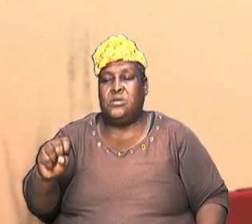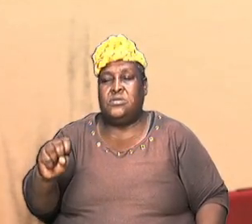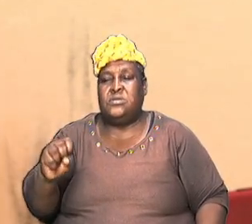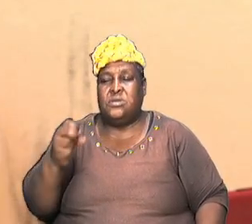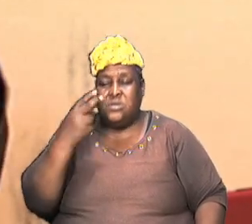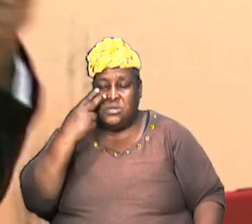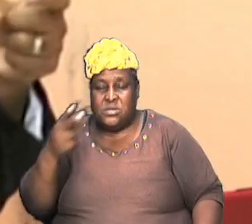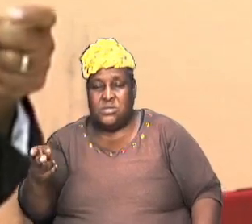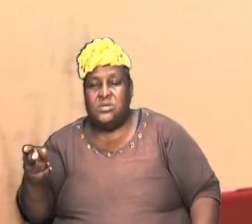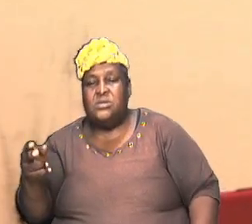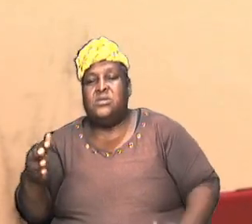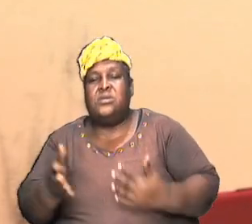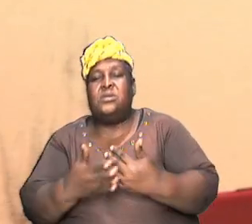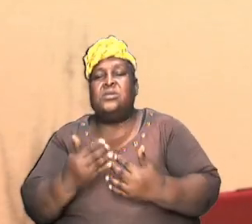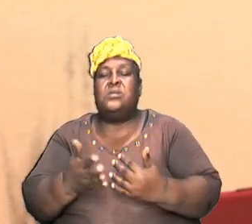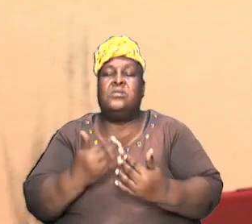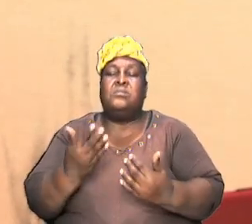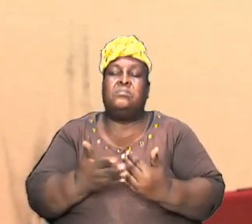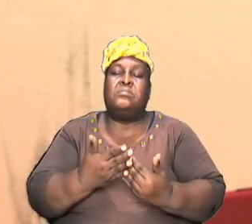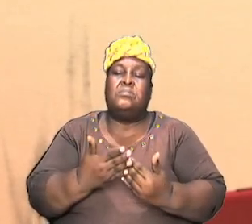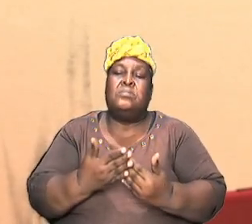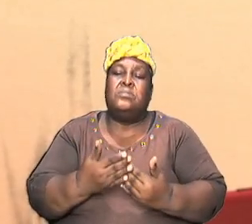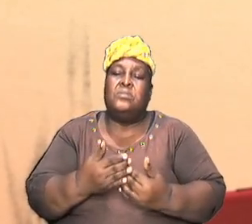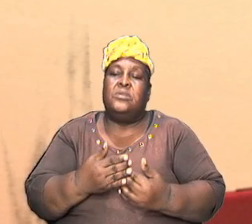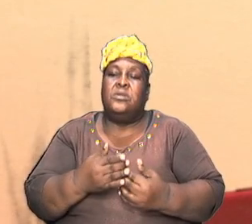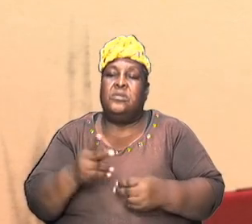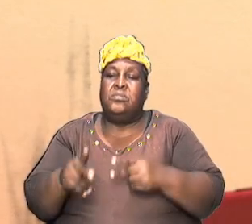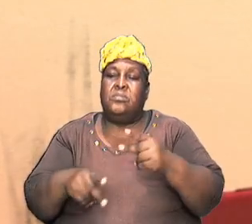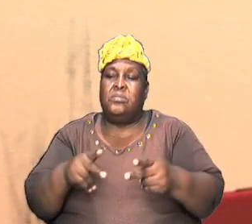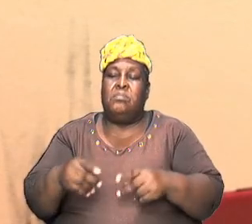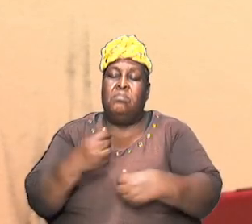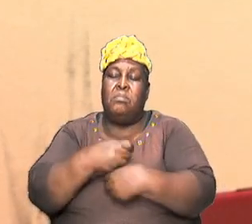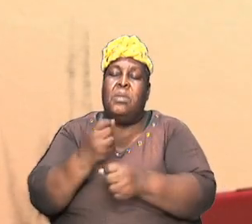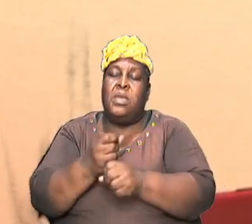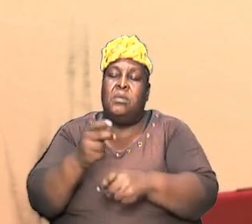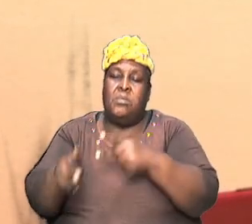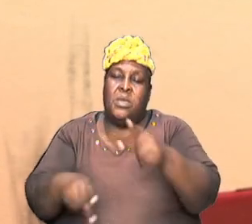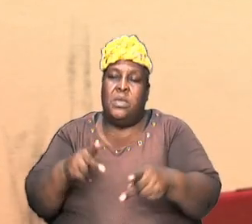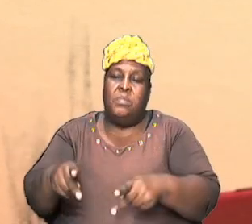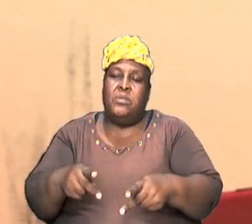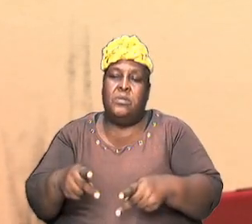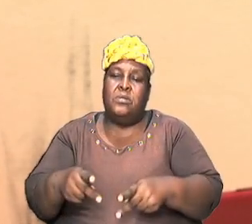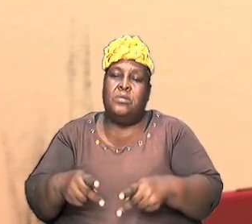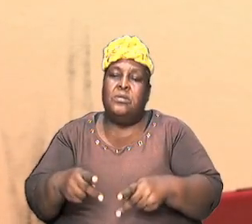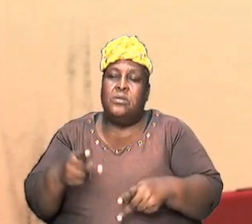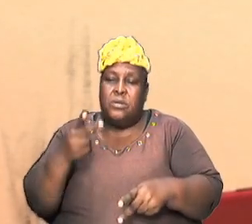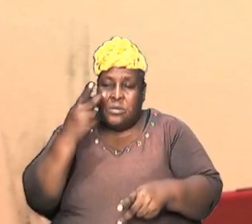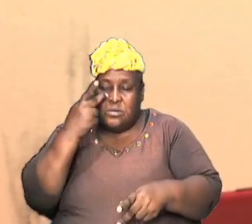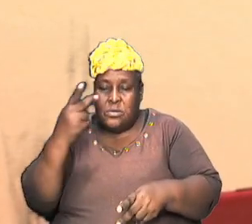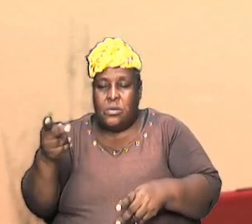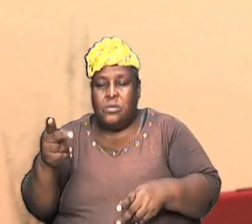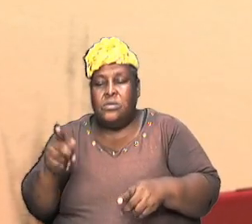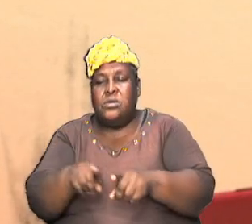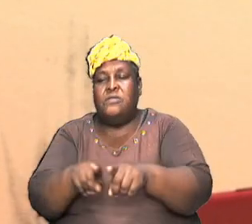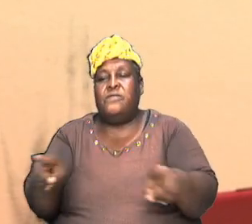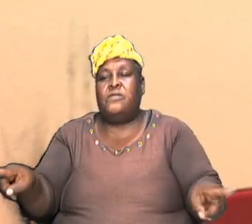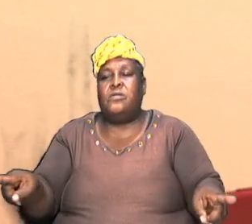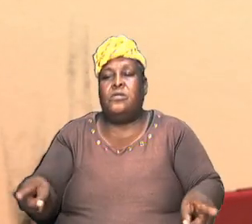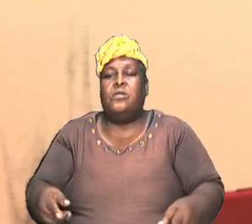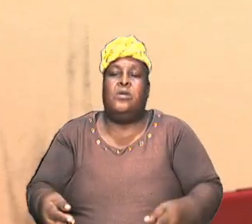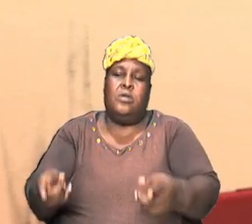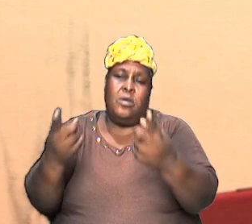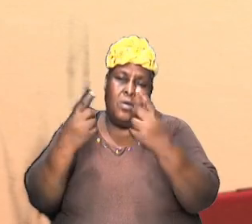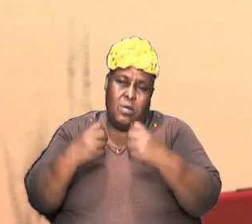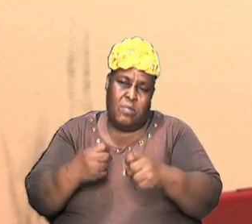that it wasn't evolution that caused people to look different in that sense and that we therefore we came from